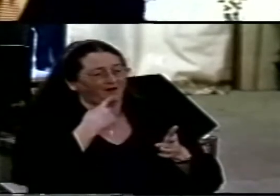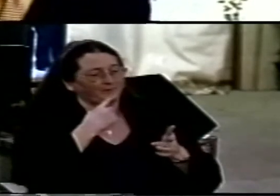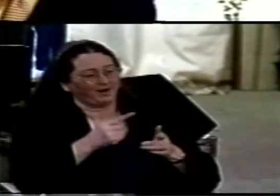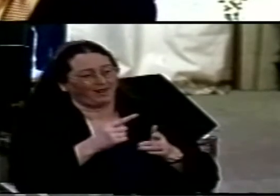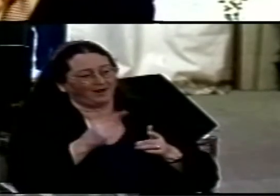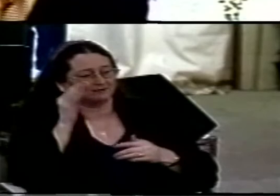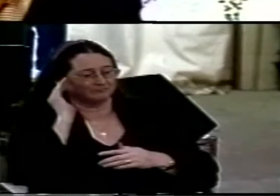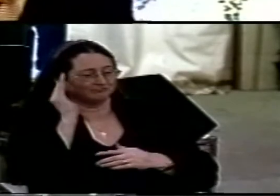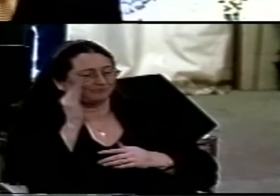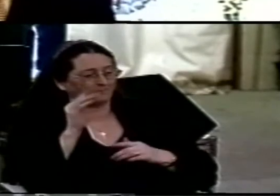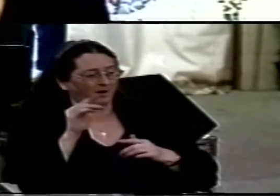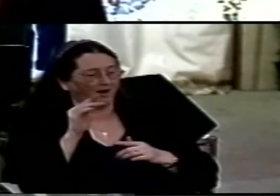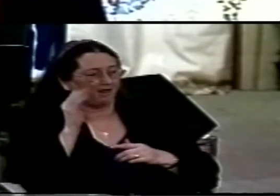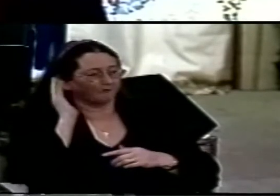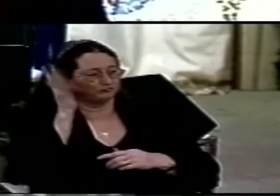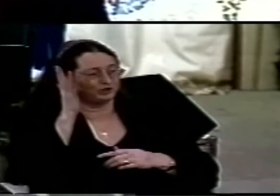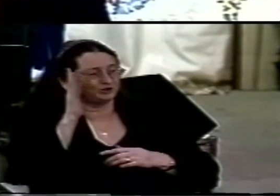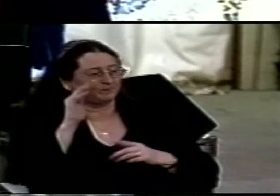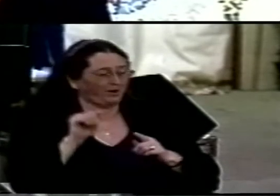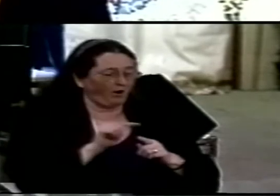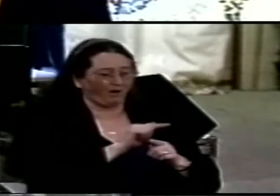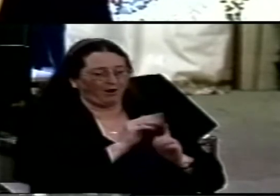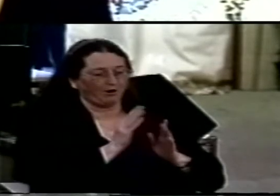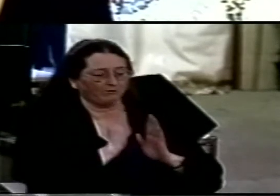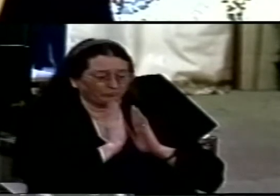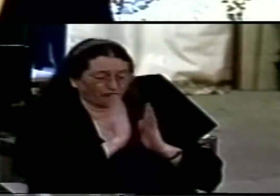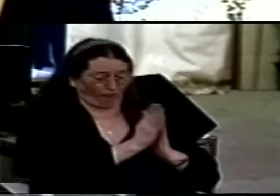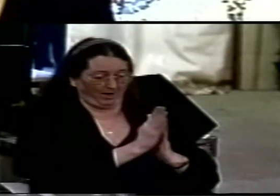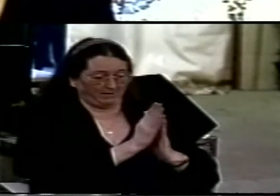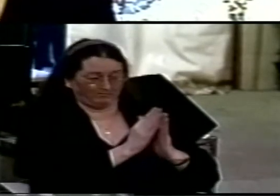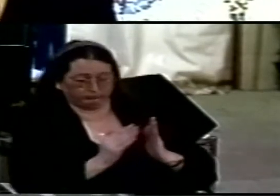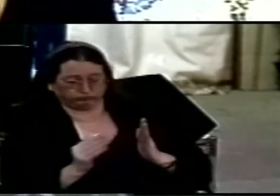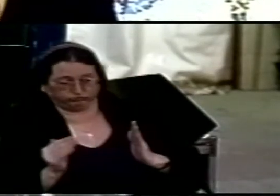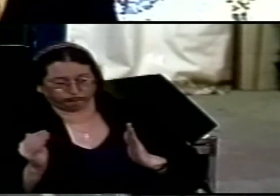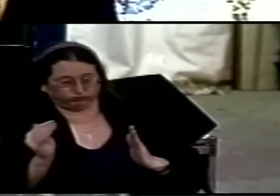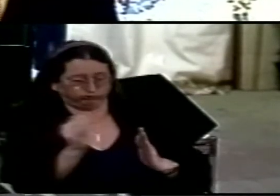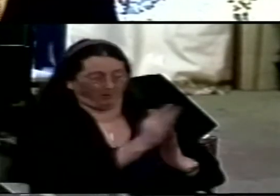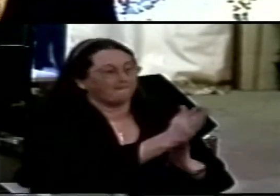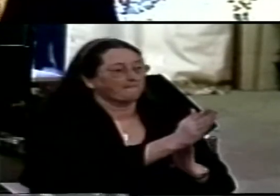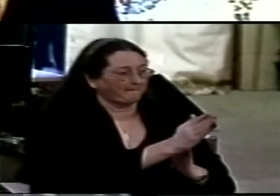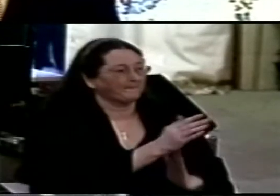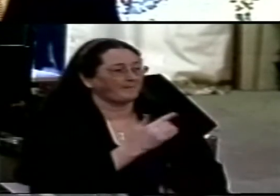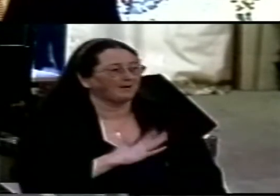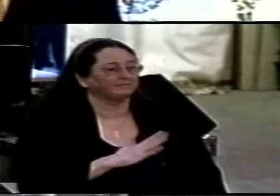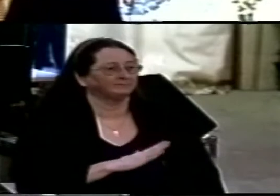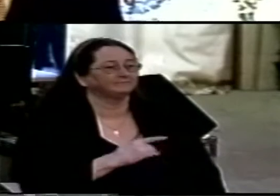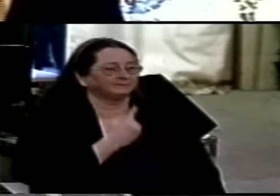should have gotten here ten minutes ago let me give you an abbreviated version of the punch line